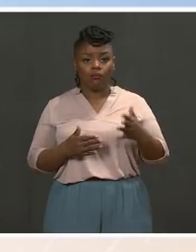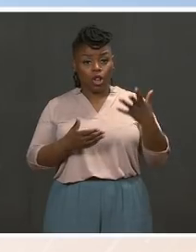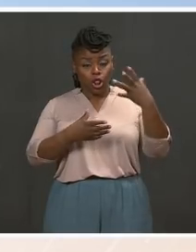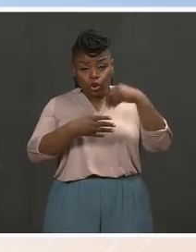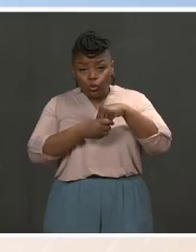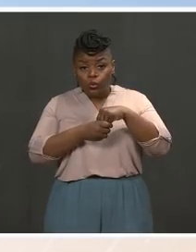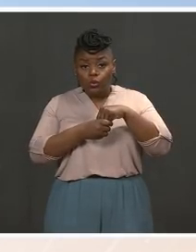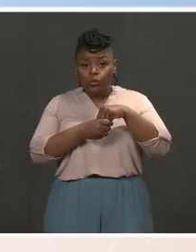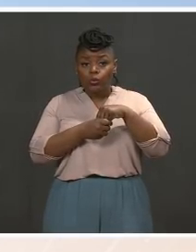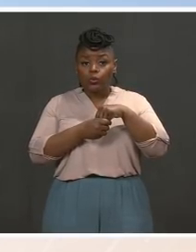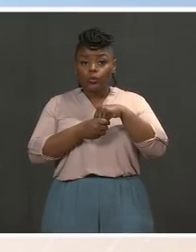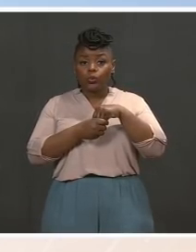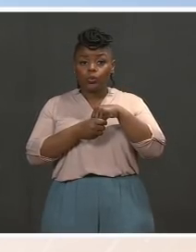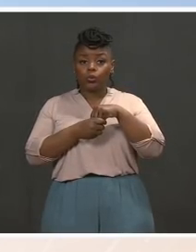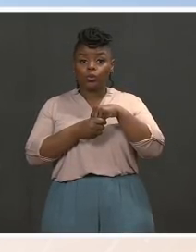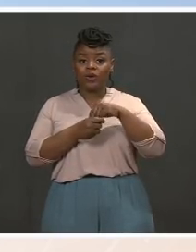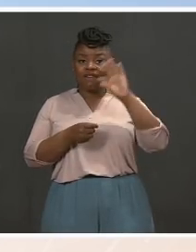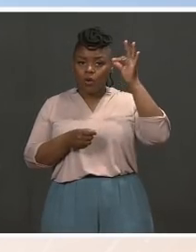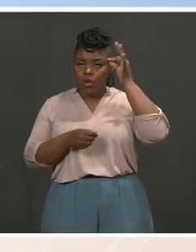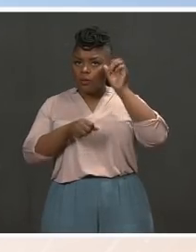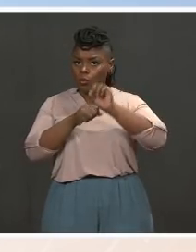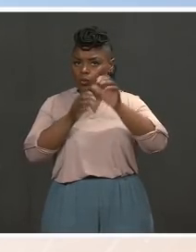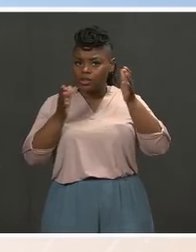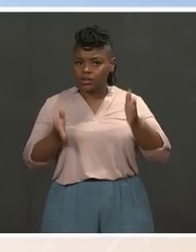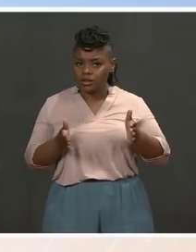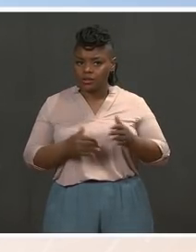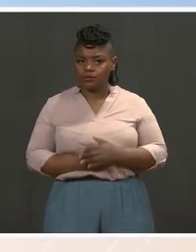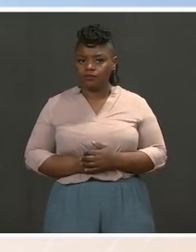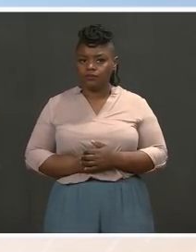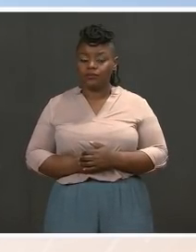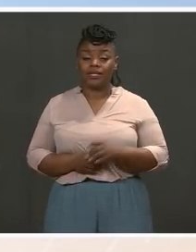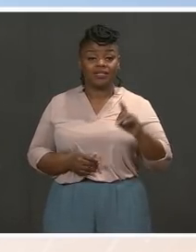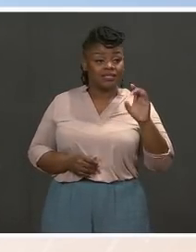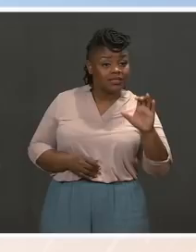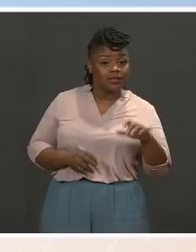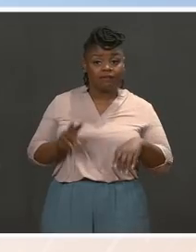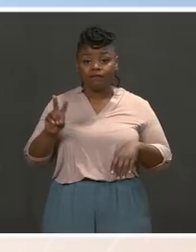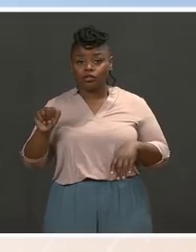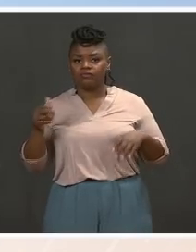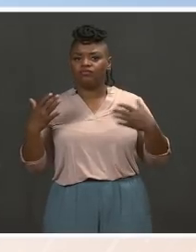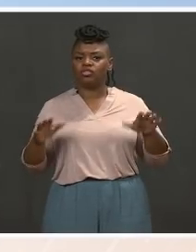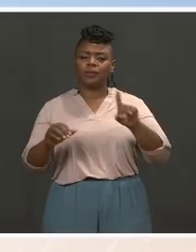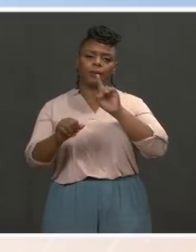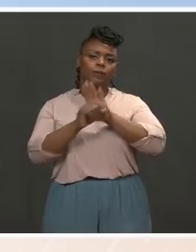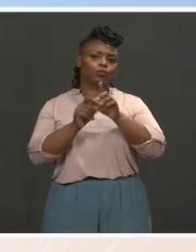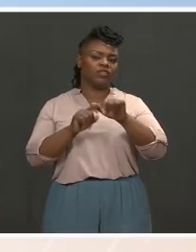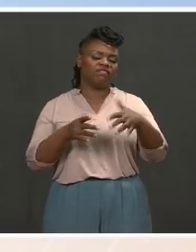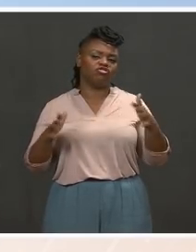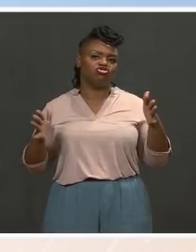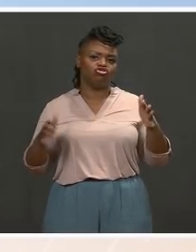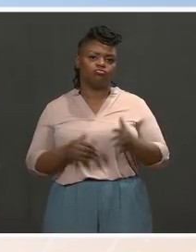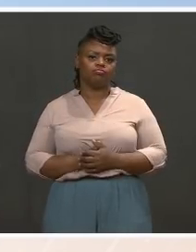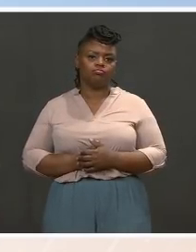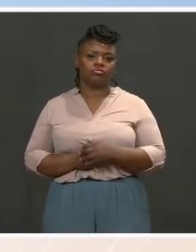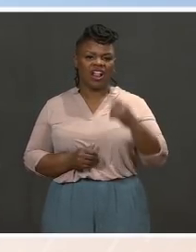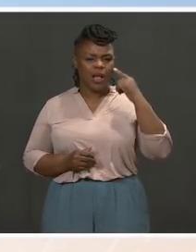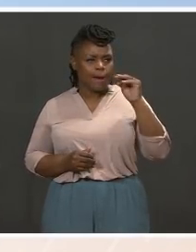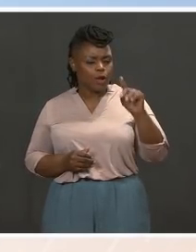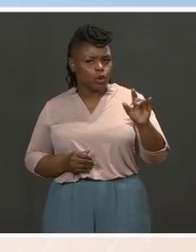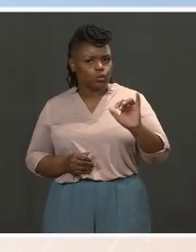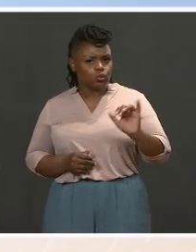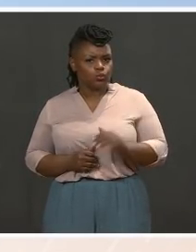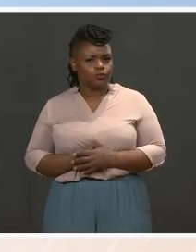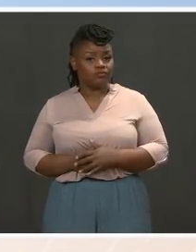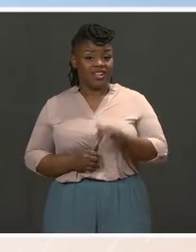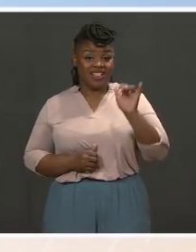and Virginia have already made that commitment. Maybe Maryland, too. I don't want to leave them out. So that is good news for every federal government employee. But